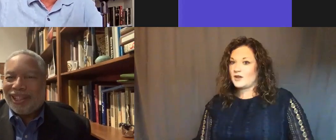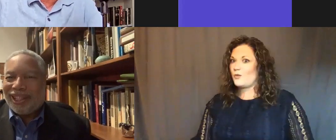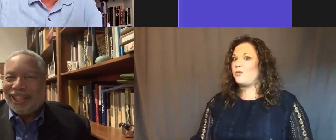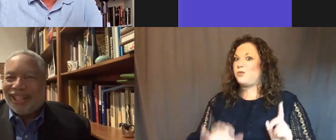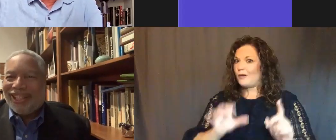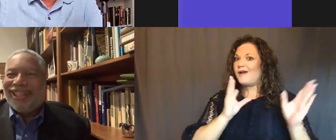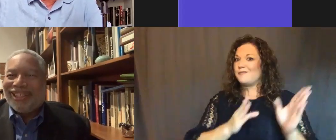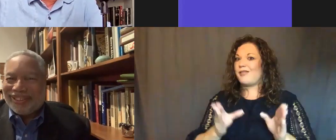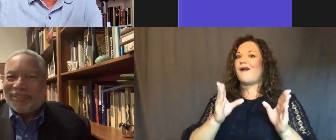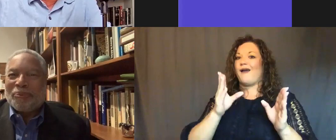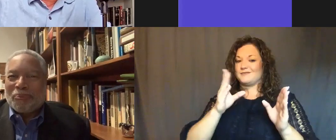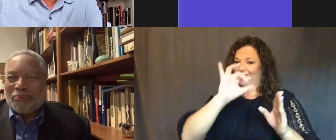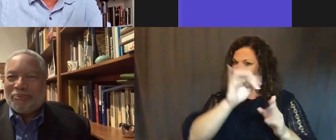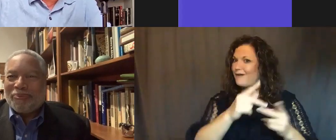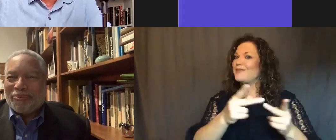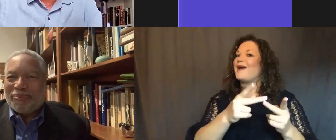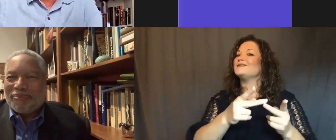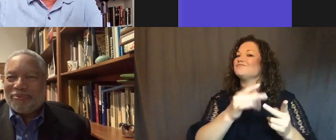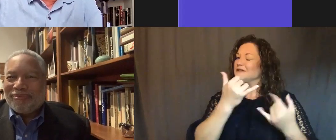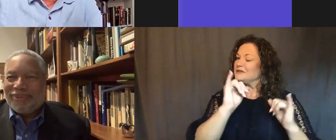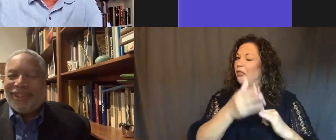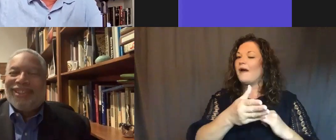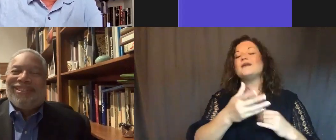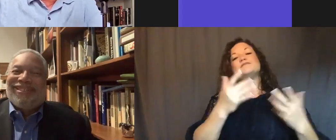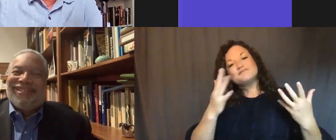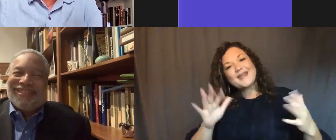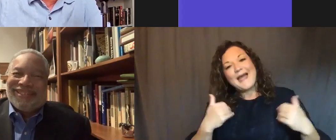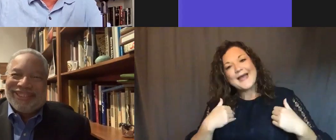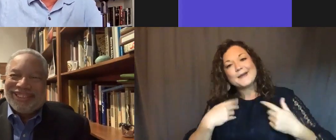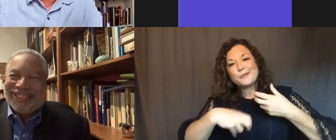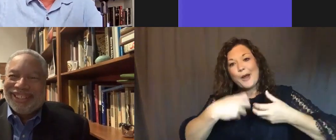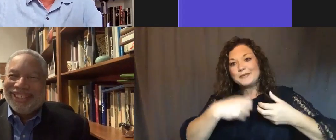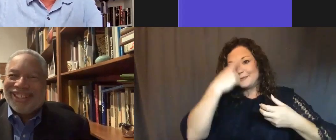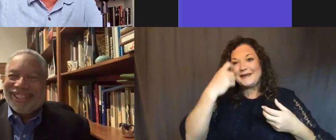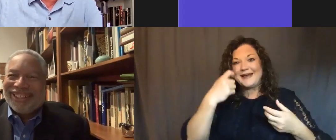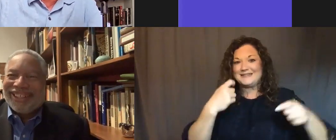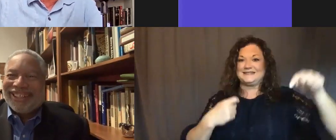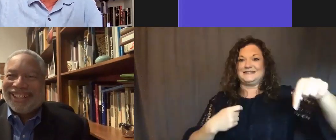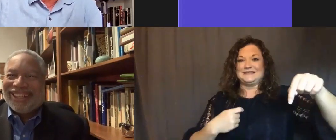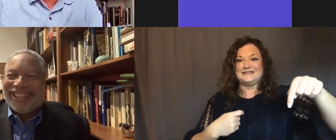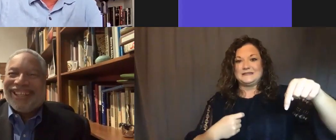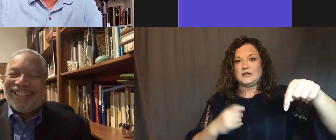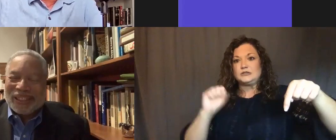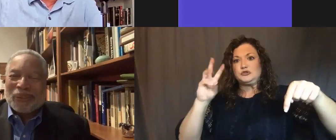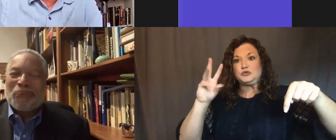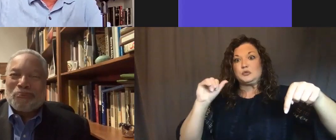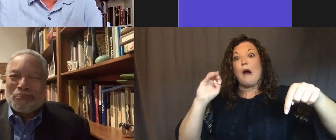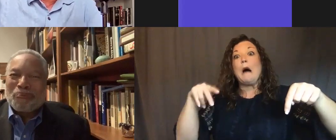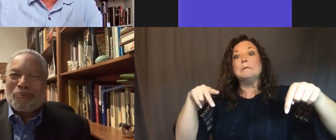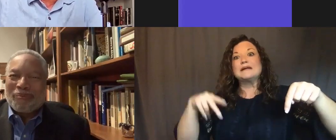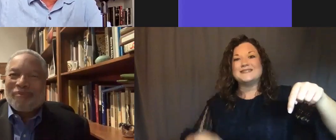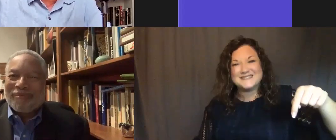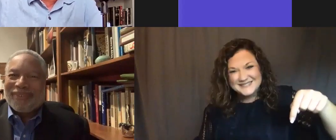was still there. There were problems with it, including the fact that it was sitting on a swamp. So could you